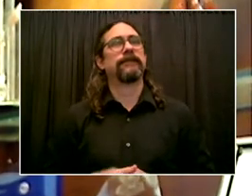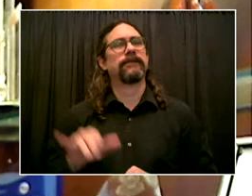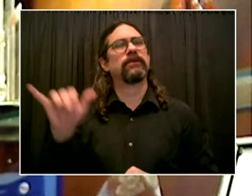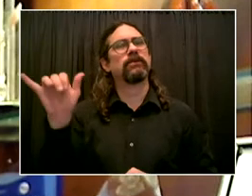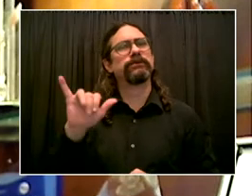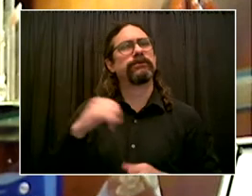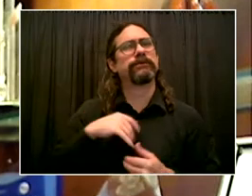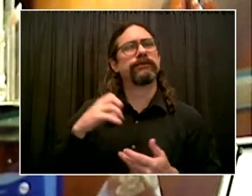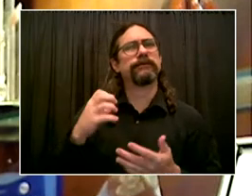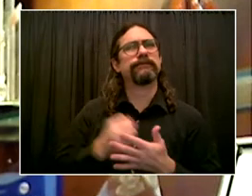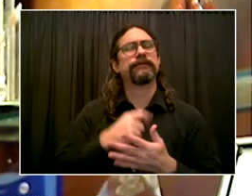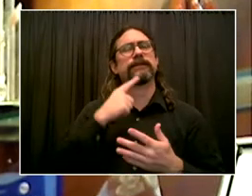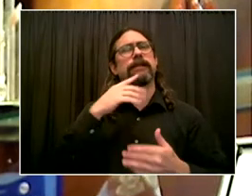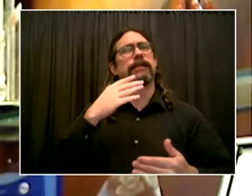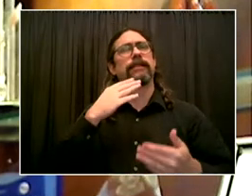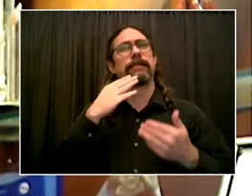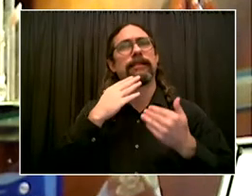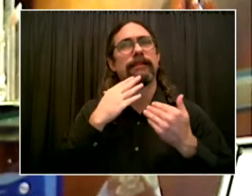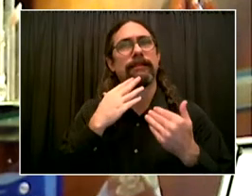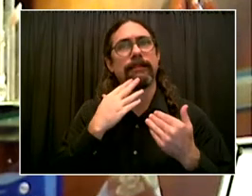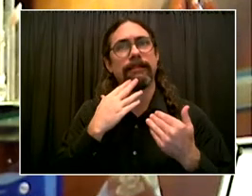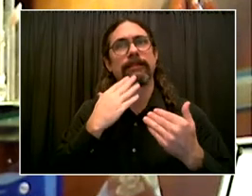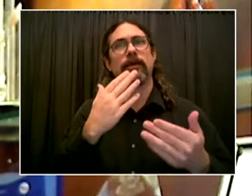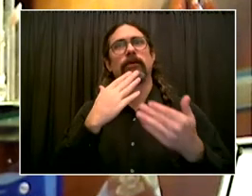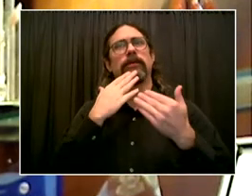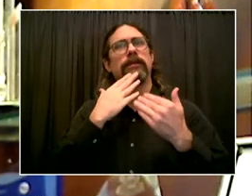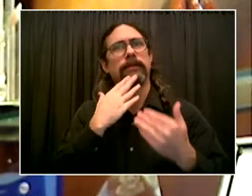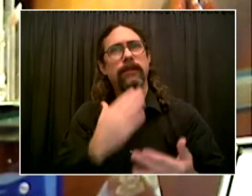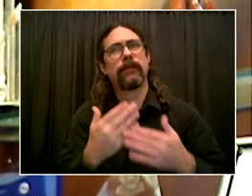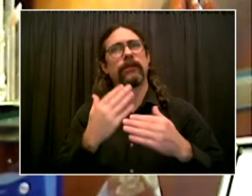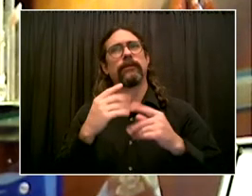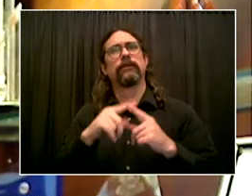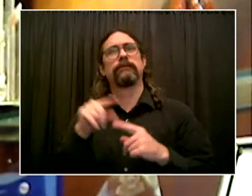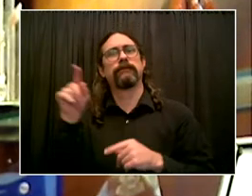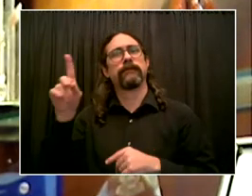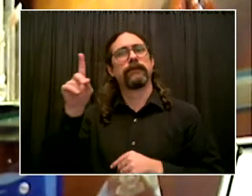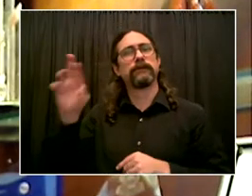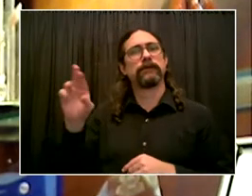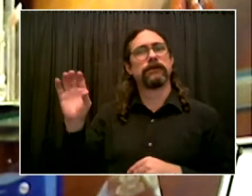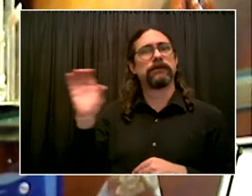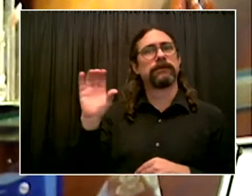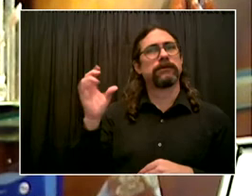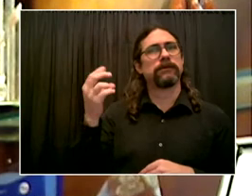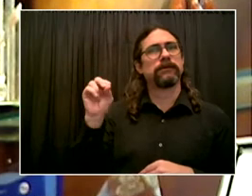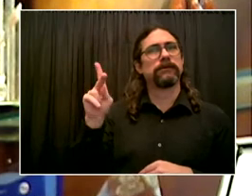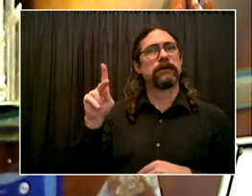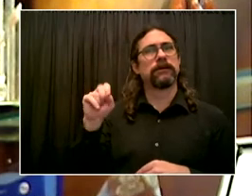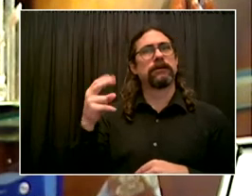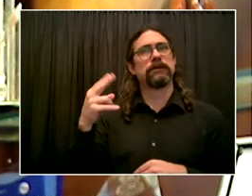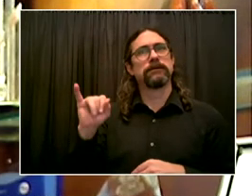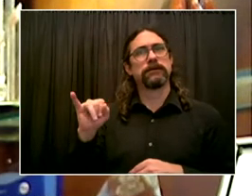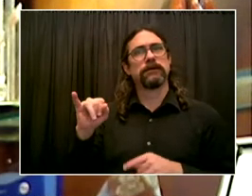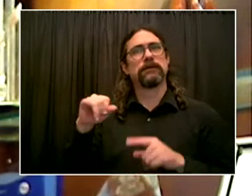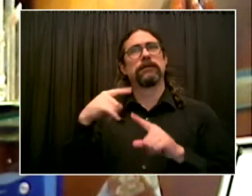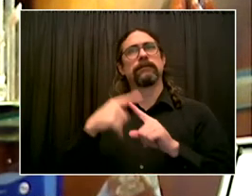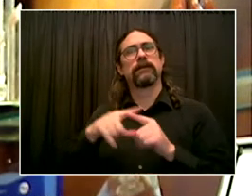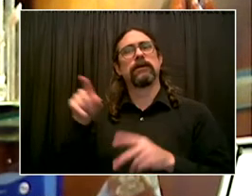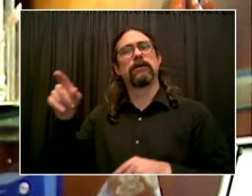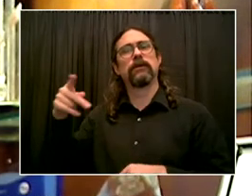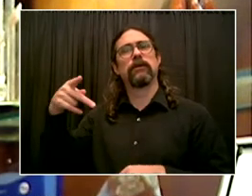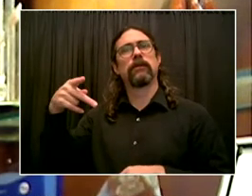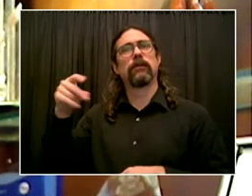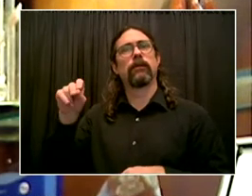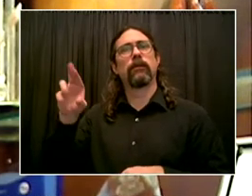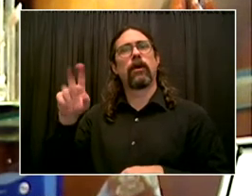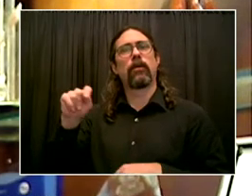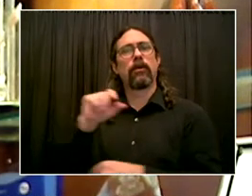Commissioner and also the Port Authority for working collectively together to reach a resolution on testing at both